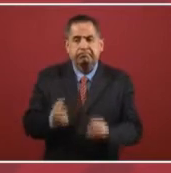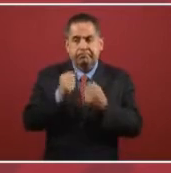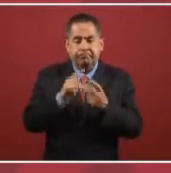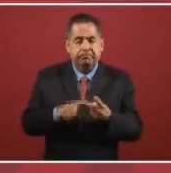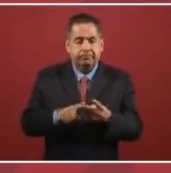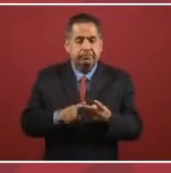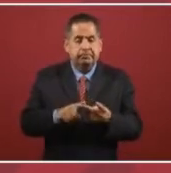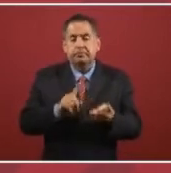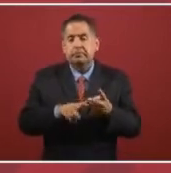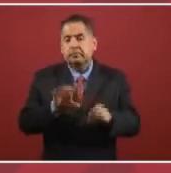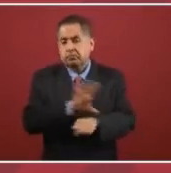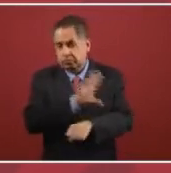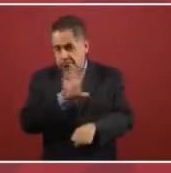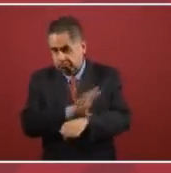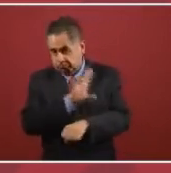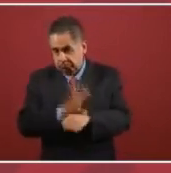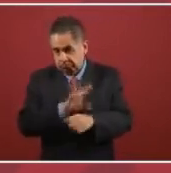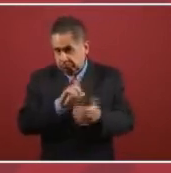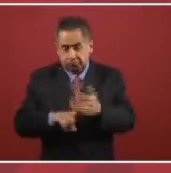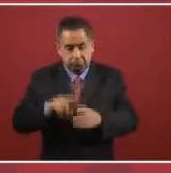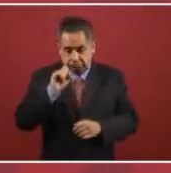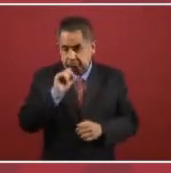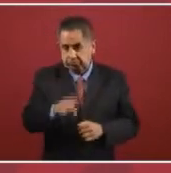From the energy sector.